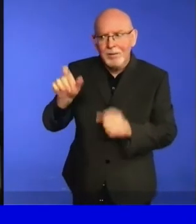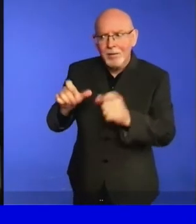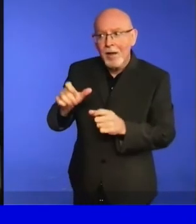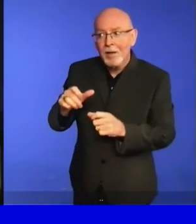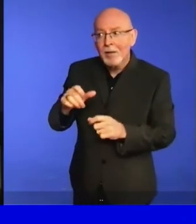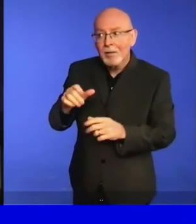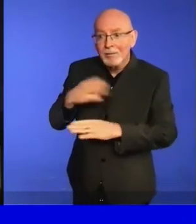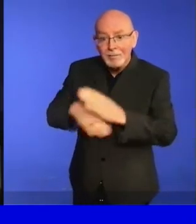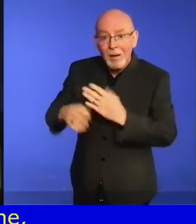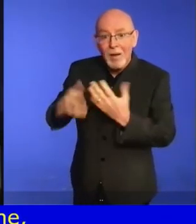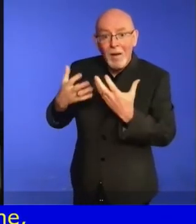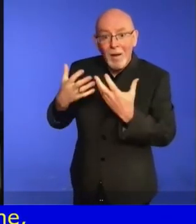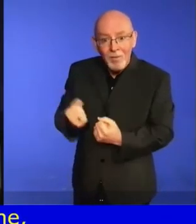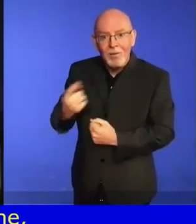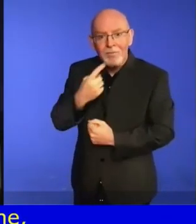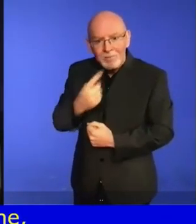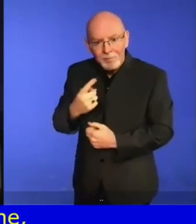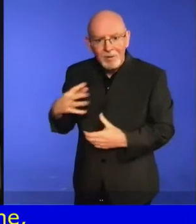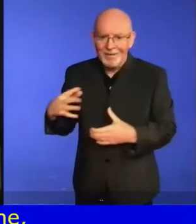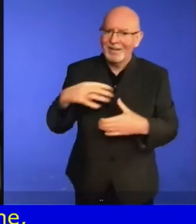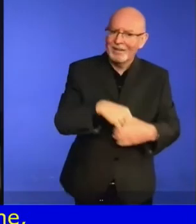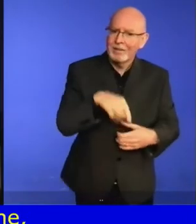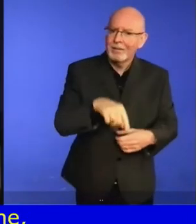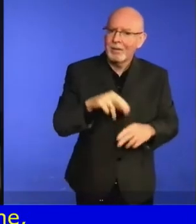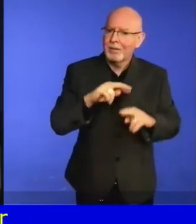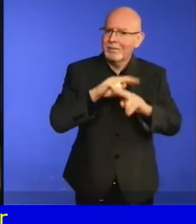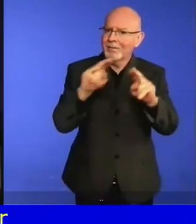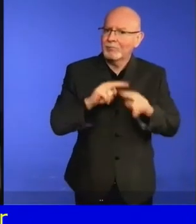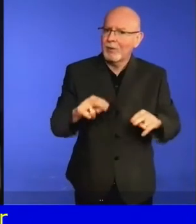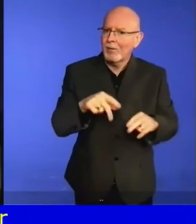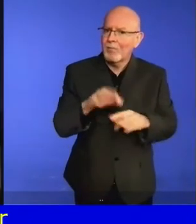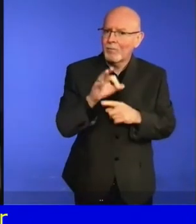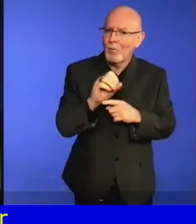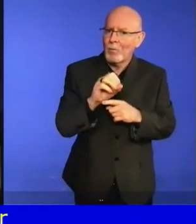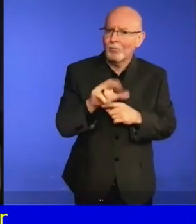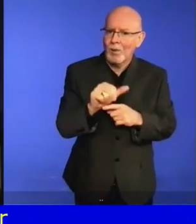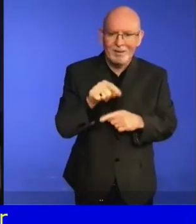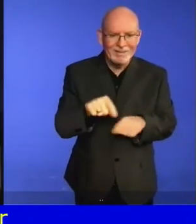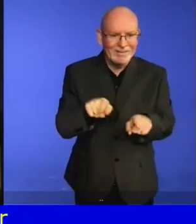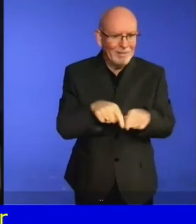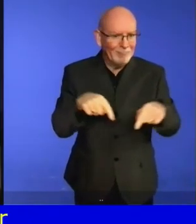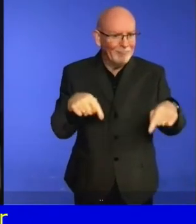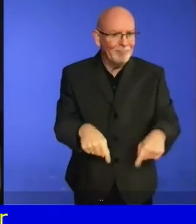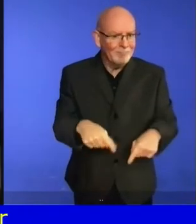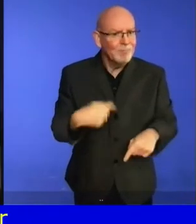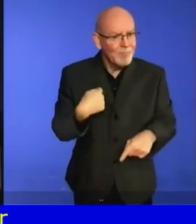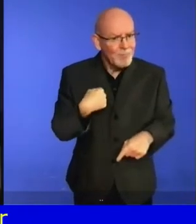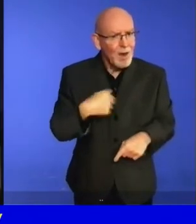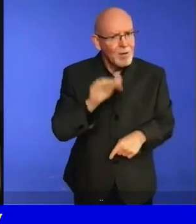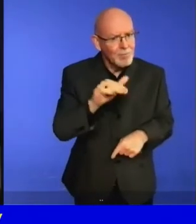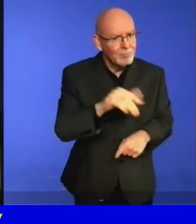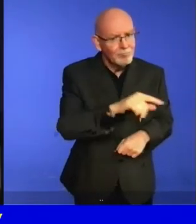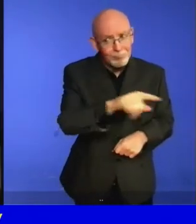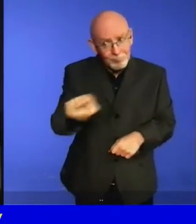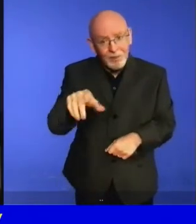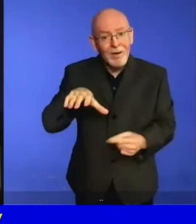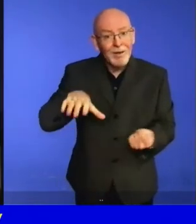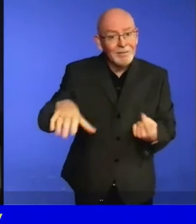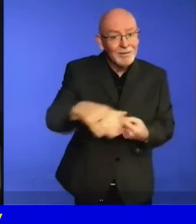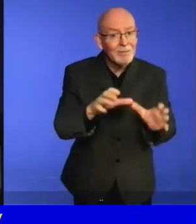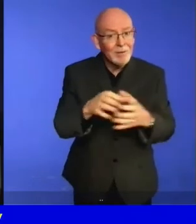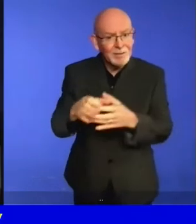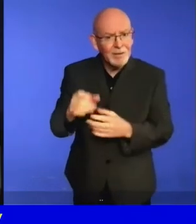accessibility within the United Nations and beyond to give full effect to the United Nations Disability Inclusion Strategy.